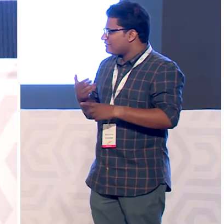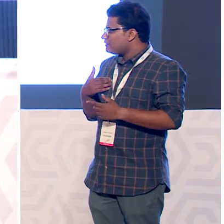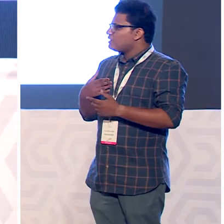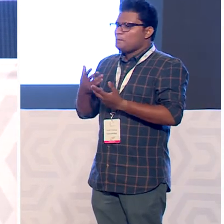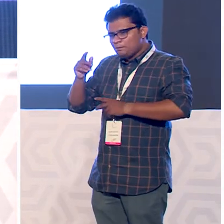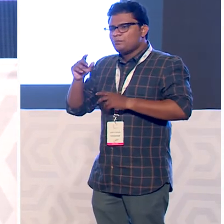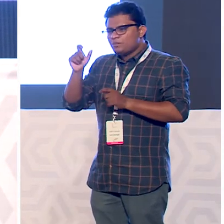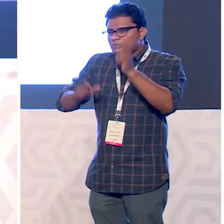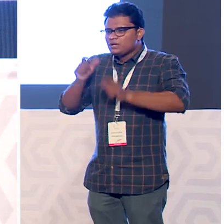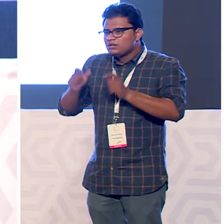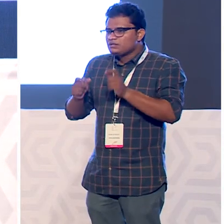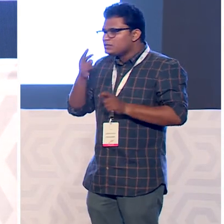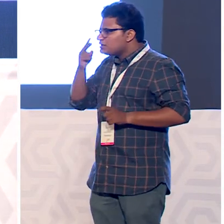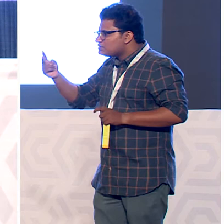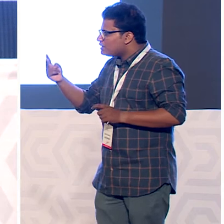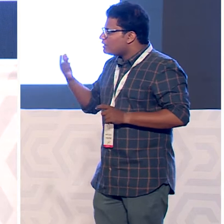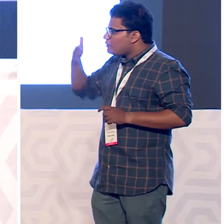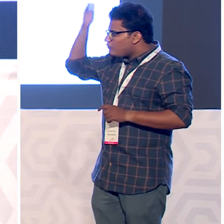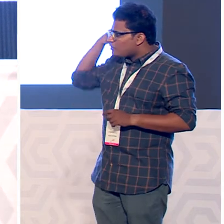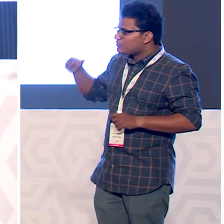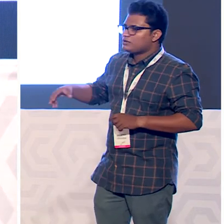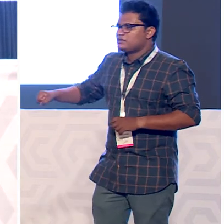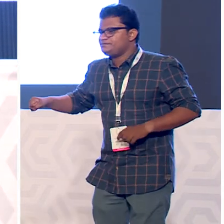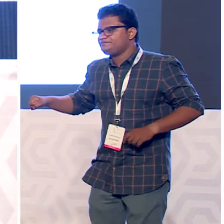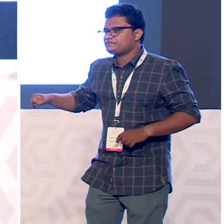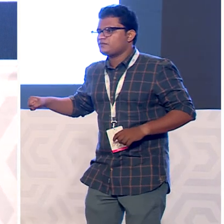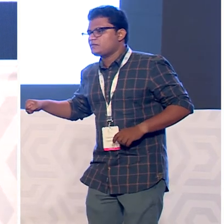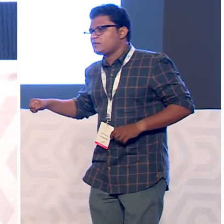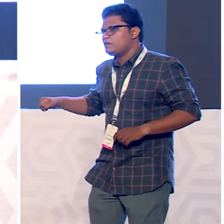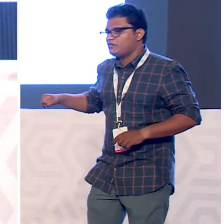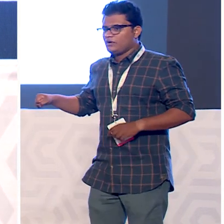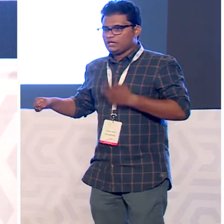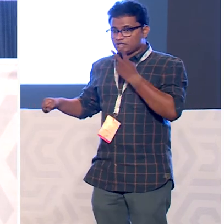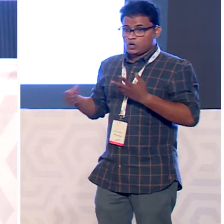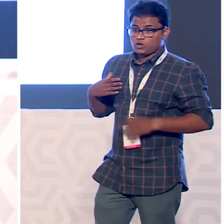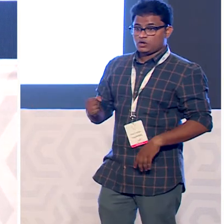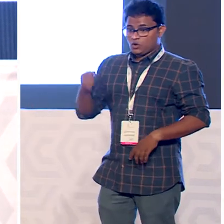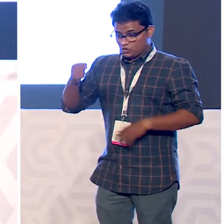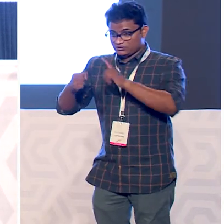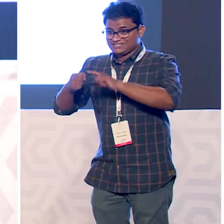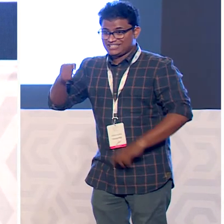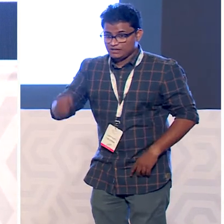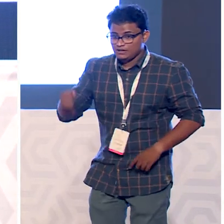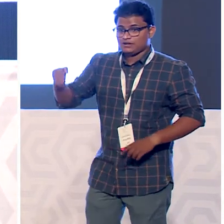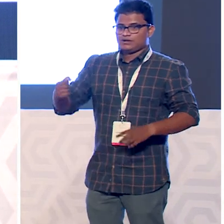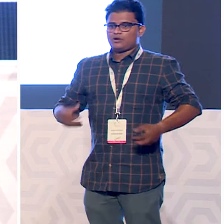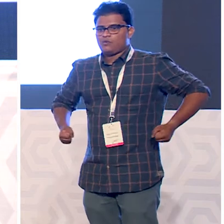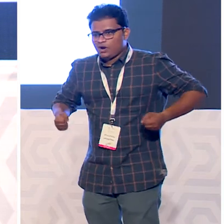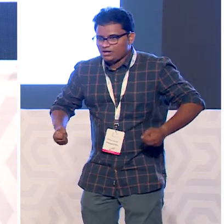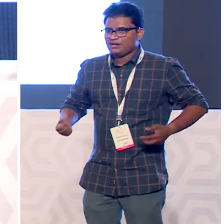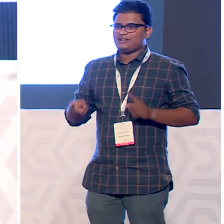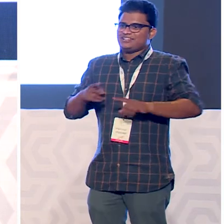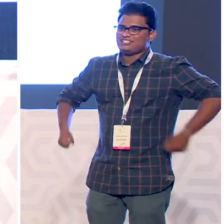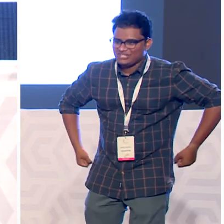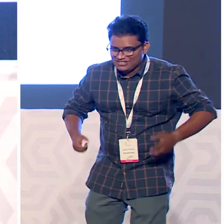then holding support to walk and then walking stick face walker face so last two and a half